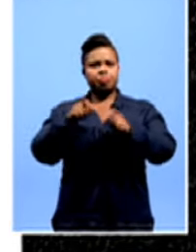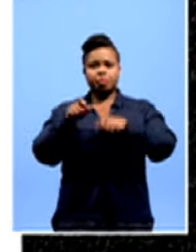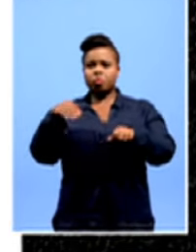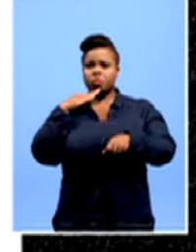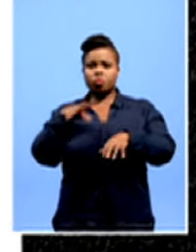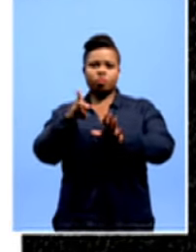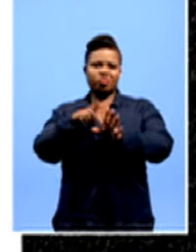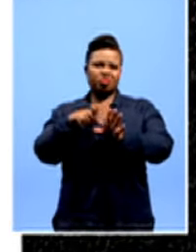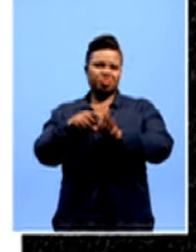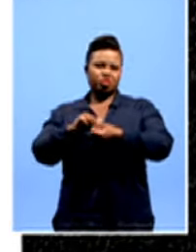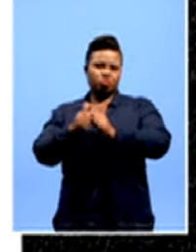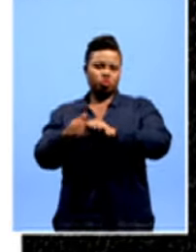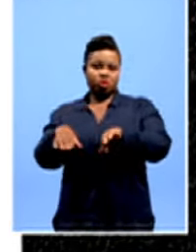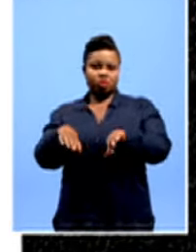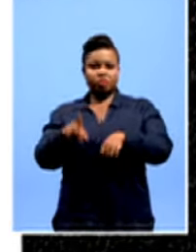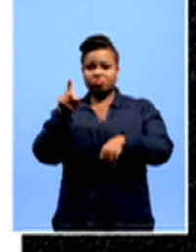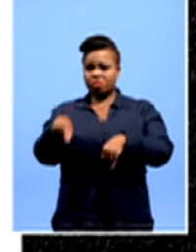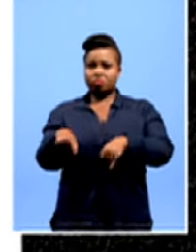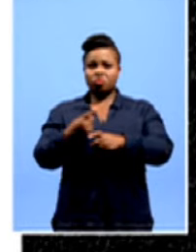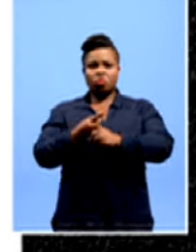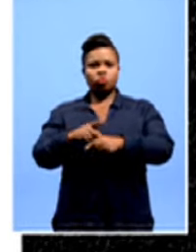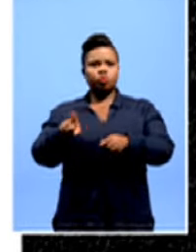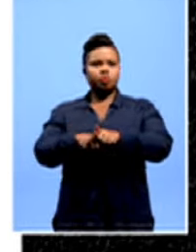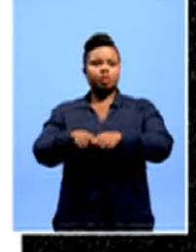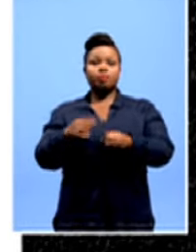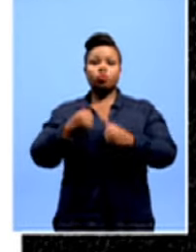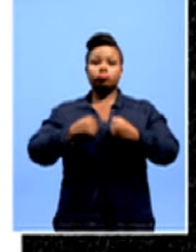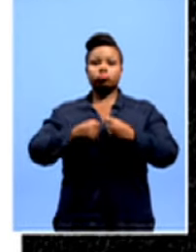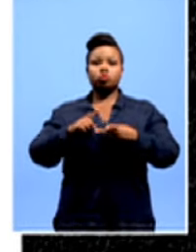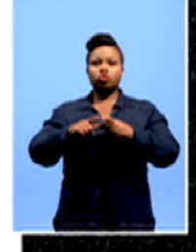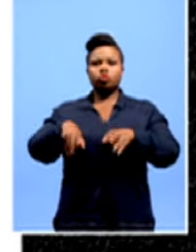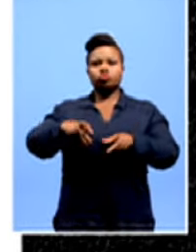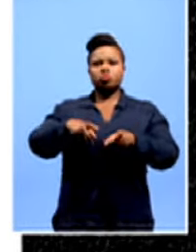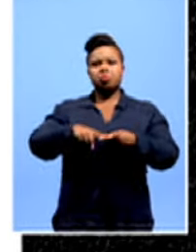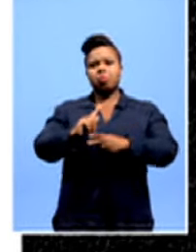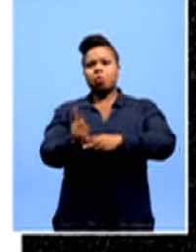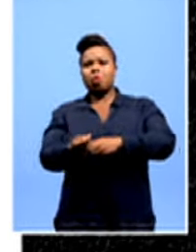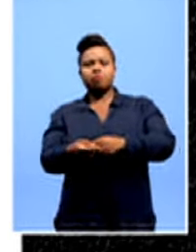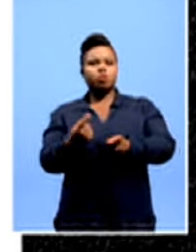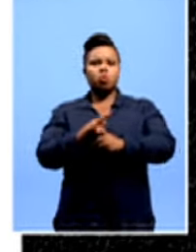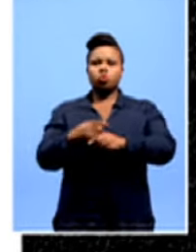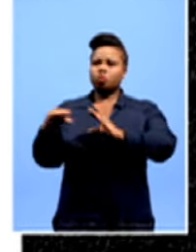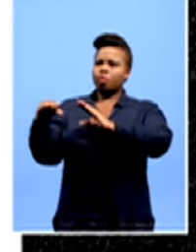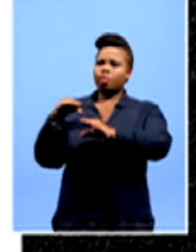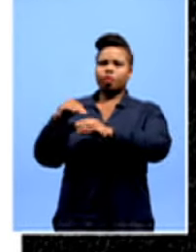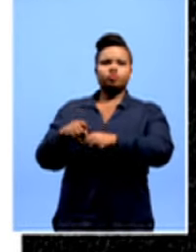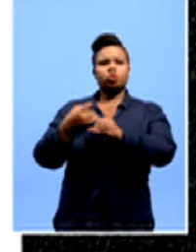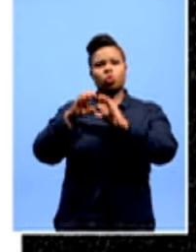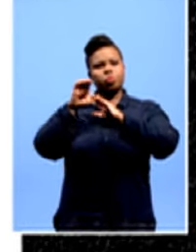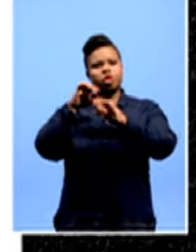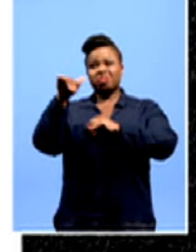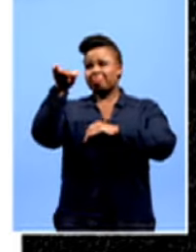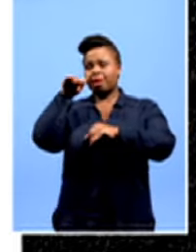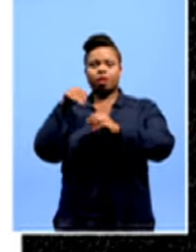participating in sports activities needs it. For example, athletes who play soccer, rugby, golf, etc. are getting sponsors from banks and communication